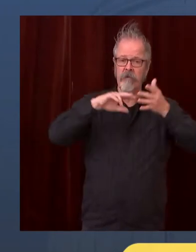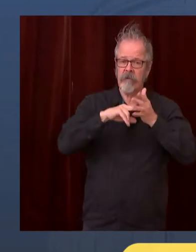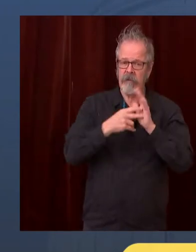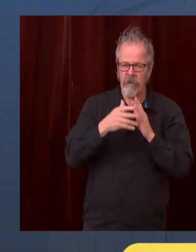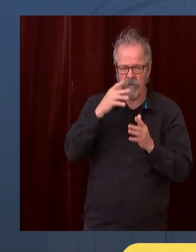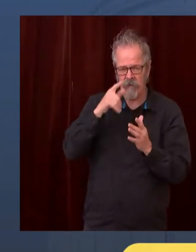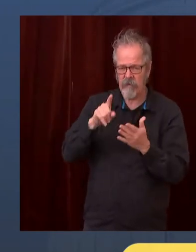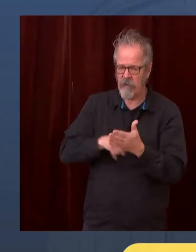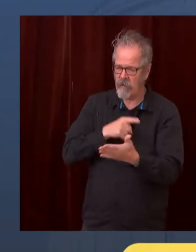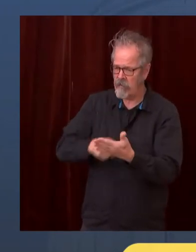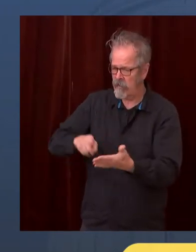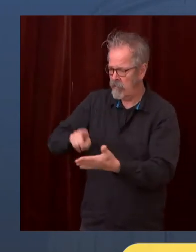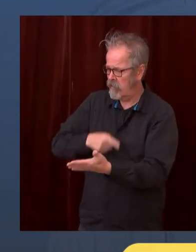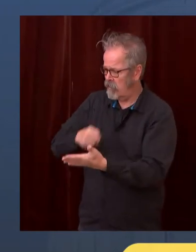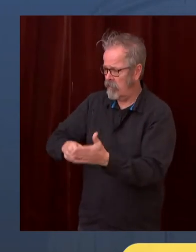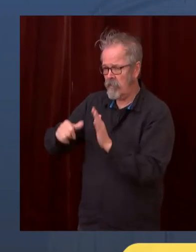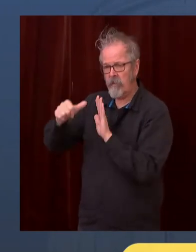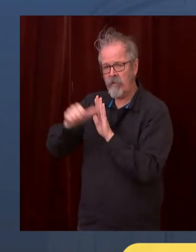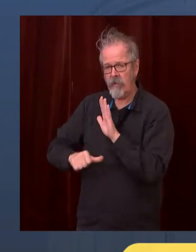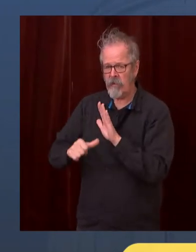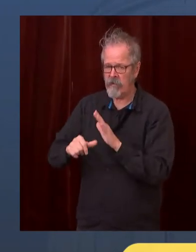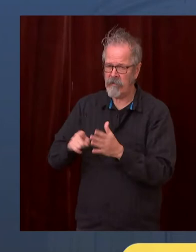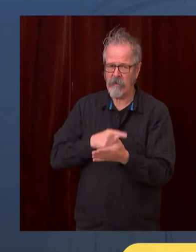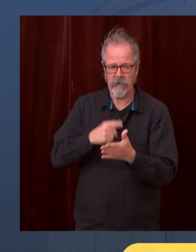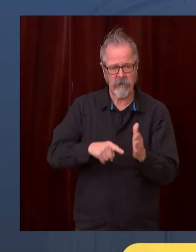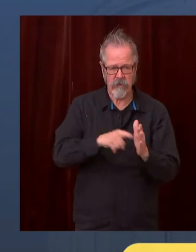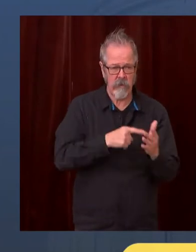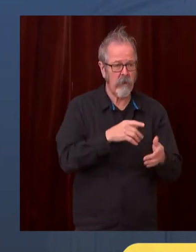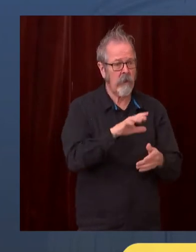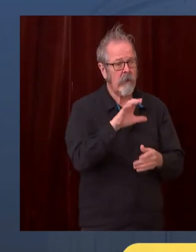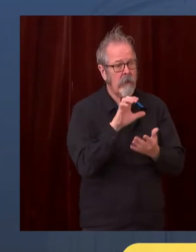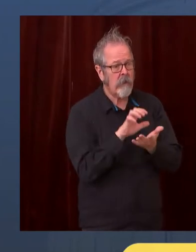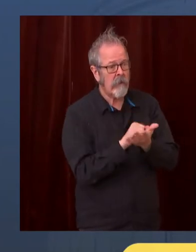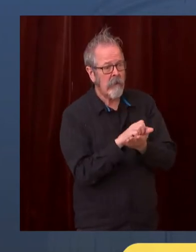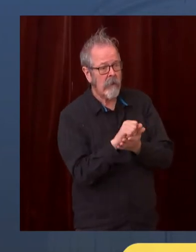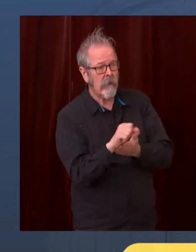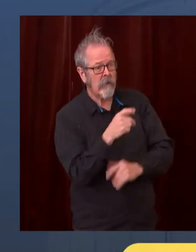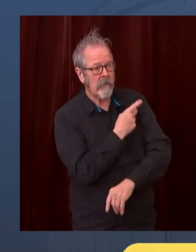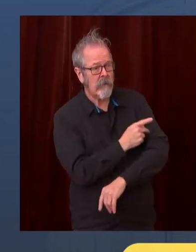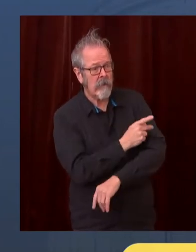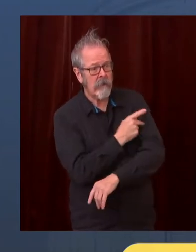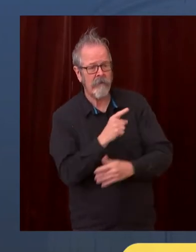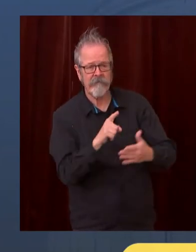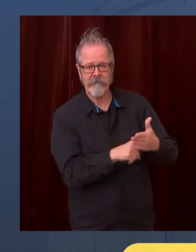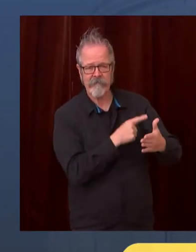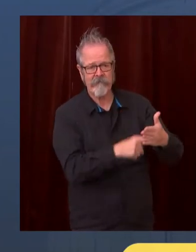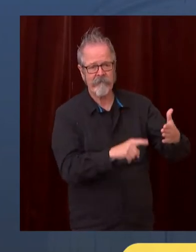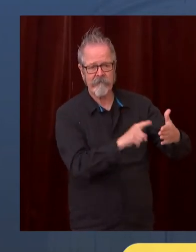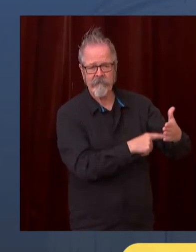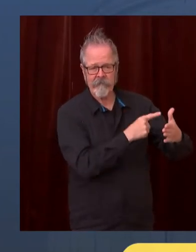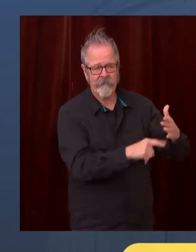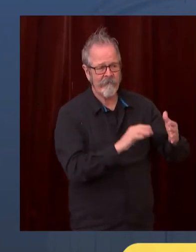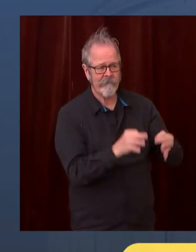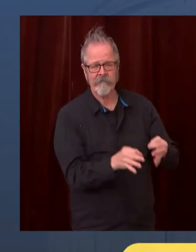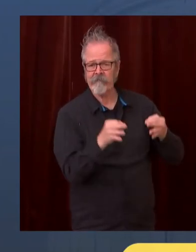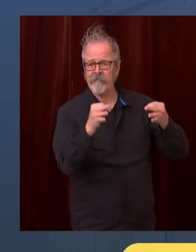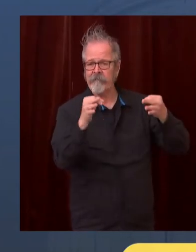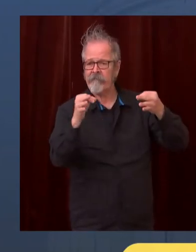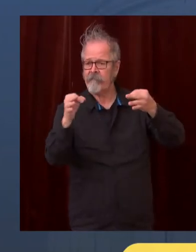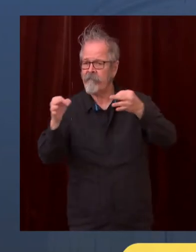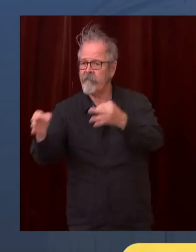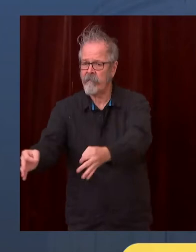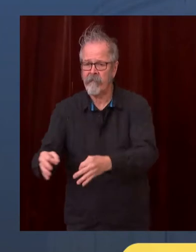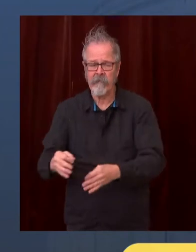and the ICUs are full, that becomes an issue. So, everyone at every age and every part in this state has a stake in this controversy.